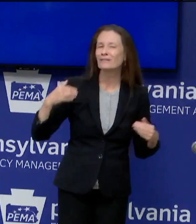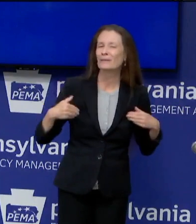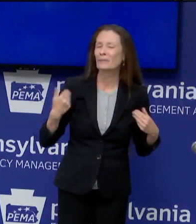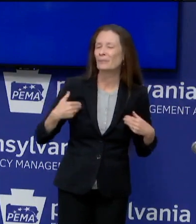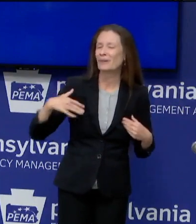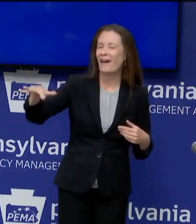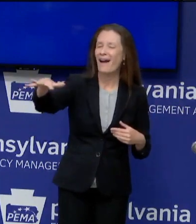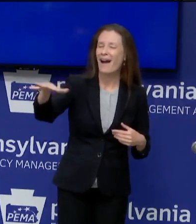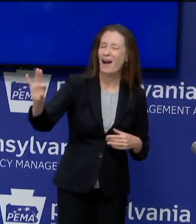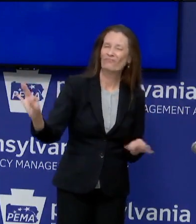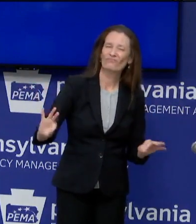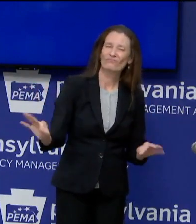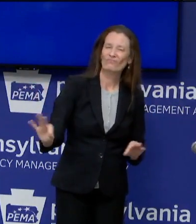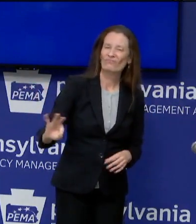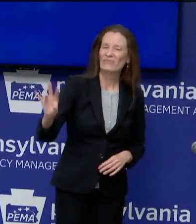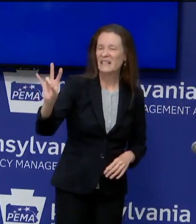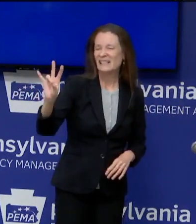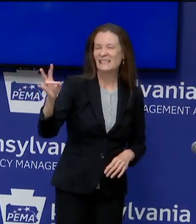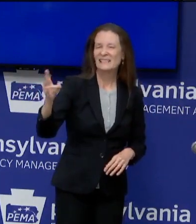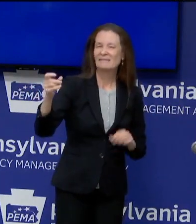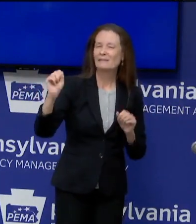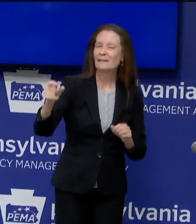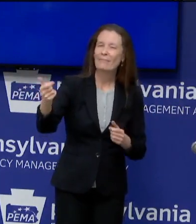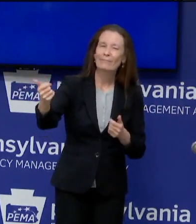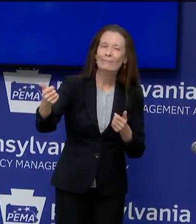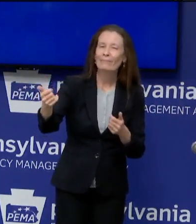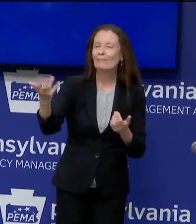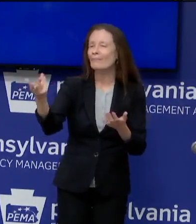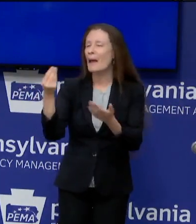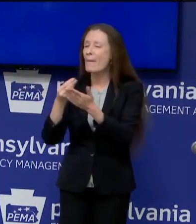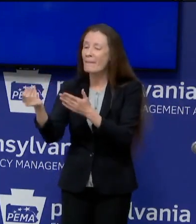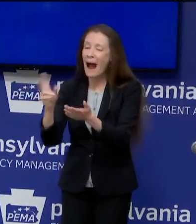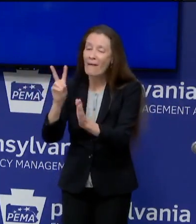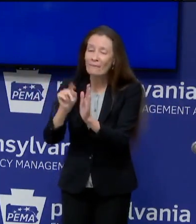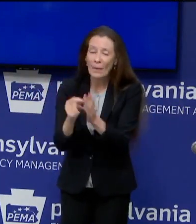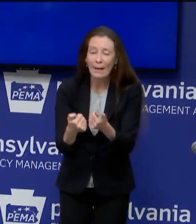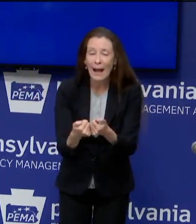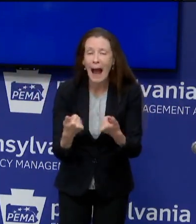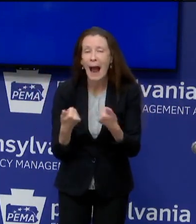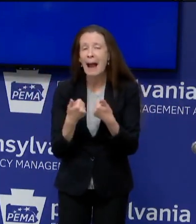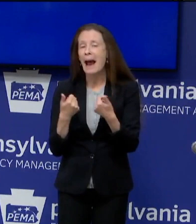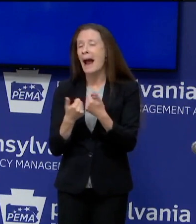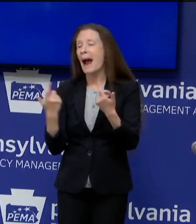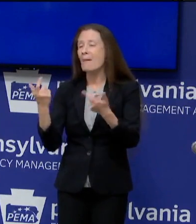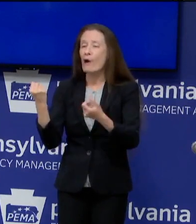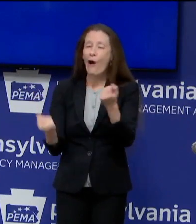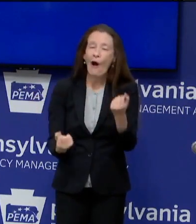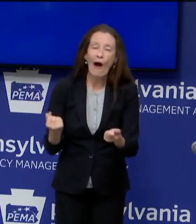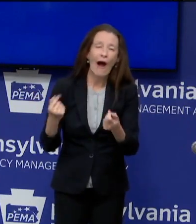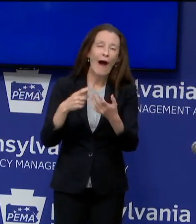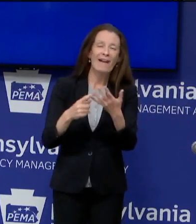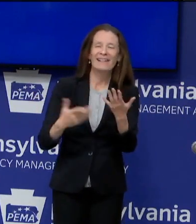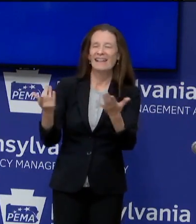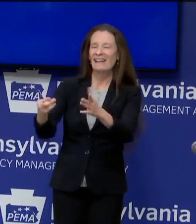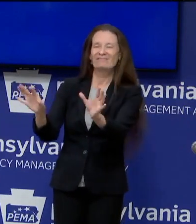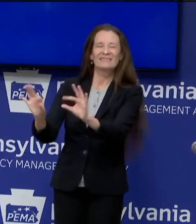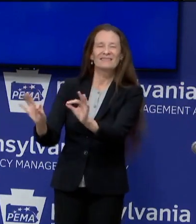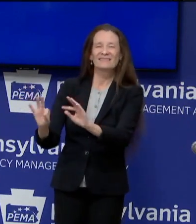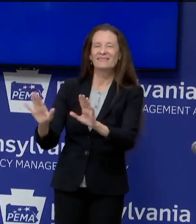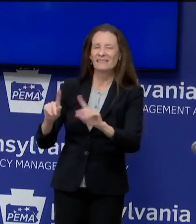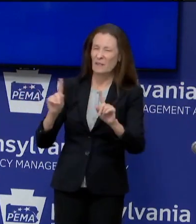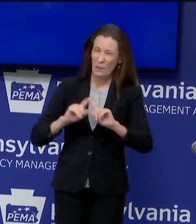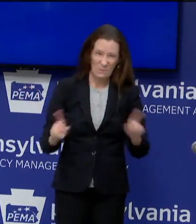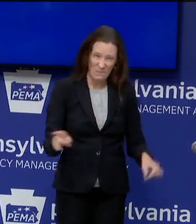a couple of extra bucks so they can buy a new video game, save for a car or something like that. I've heard that from leaders